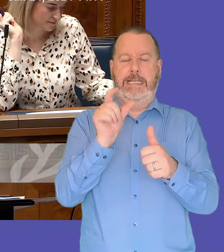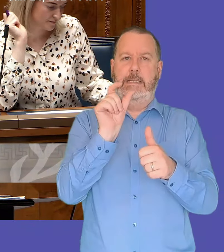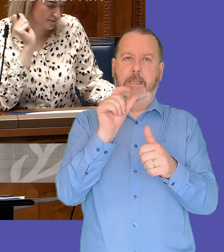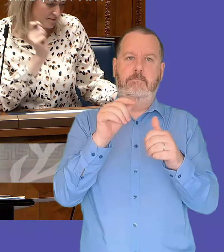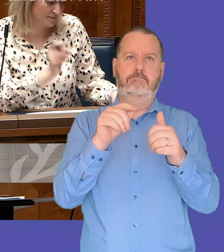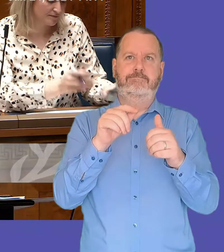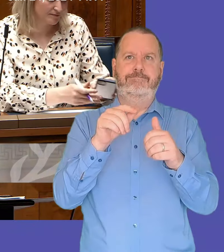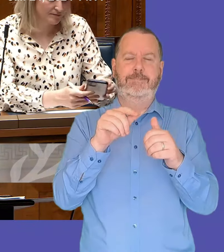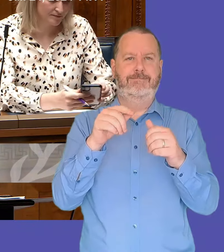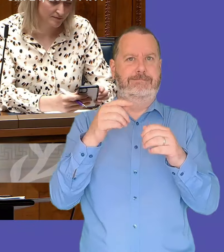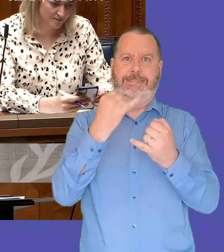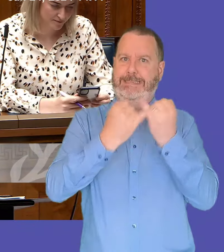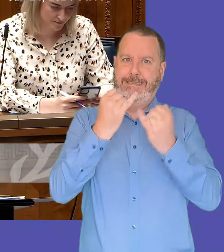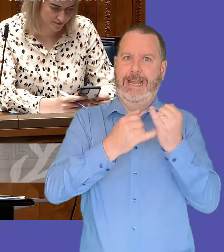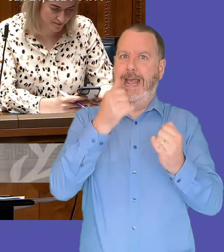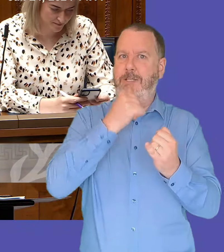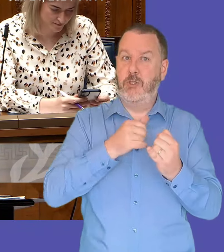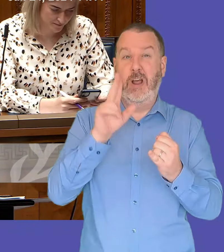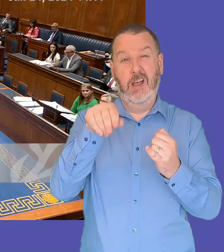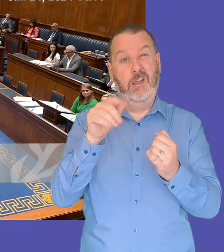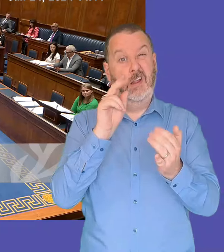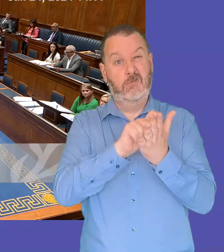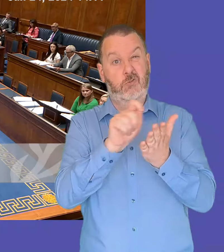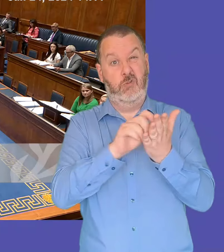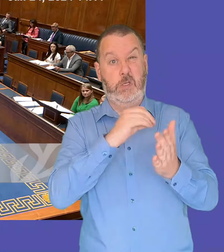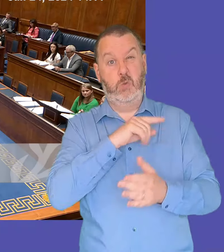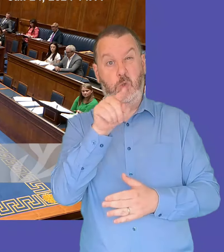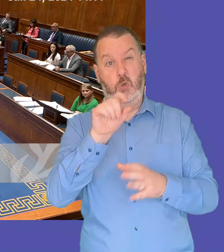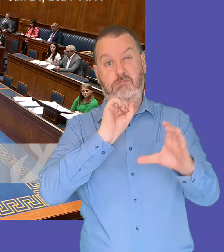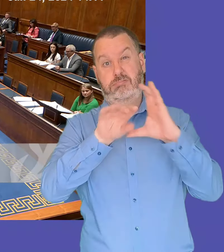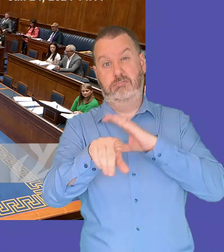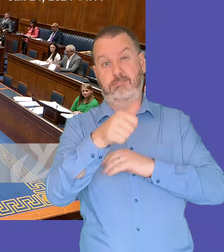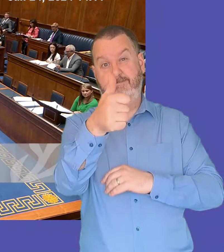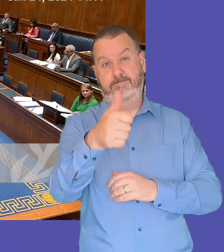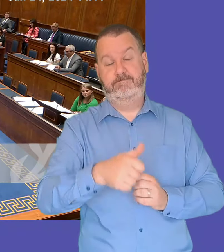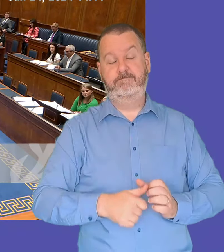you more detail on that that's okay i call colin gilder now